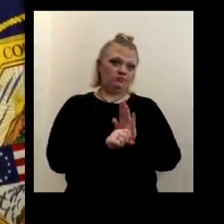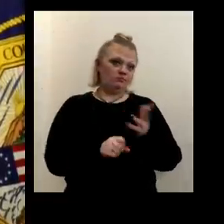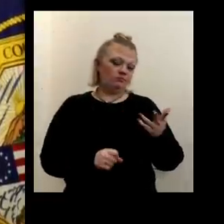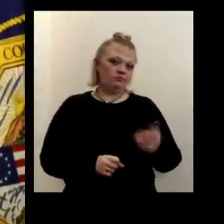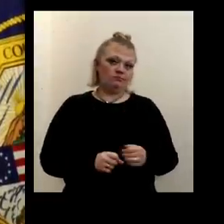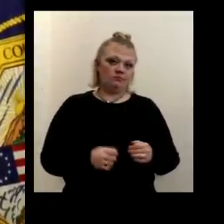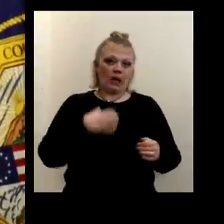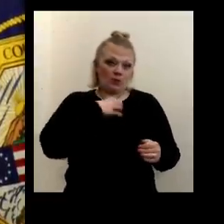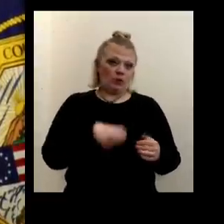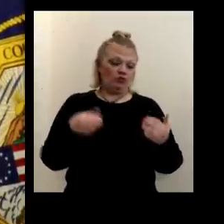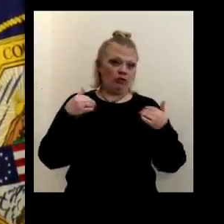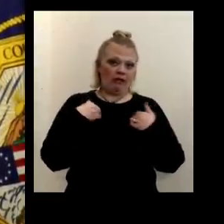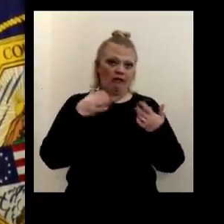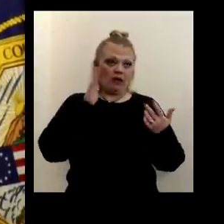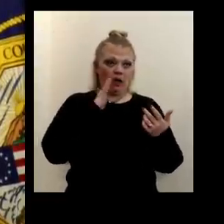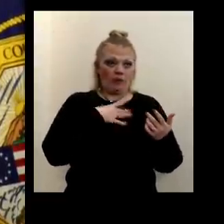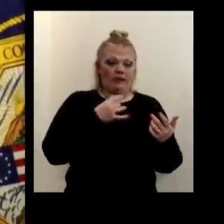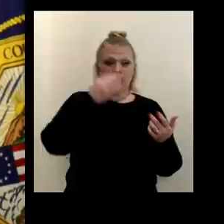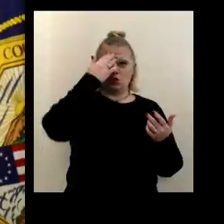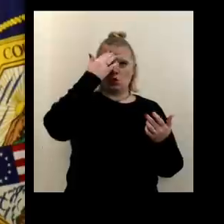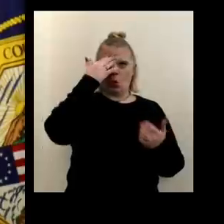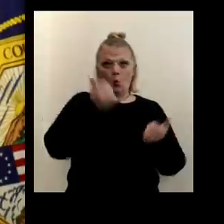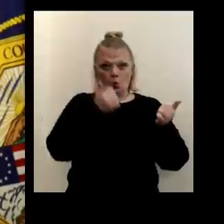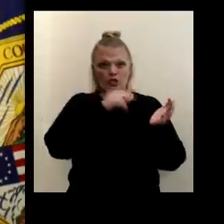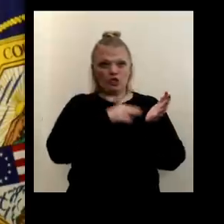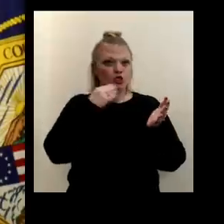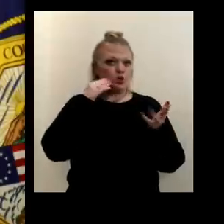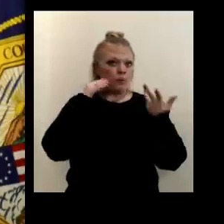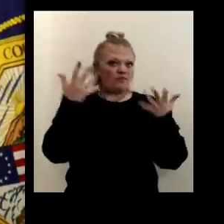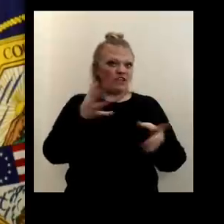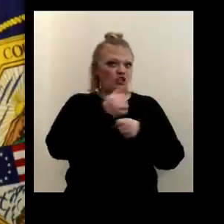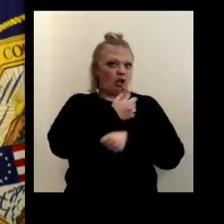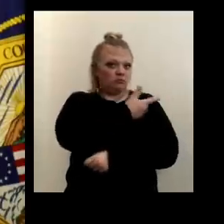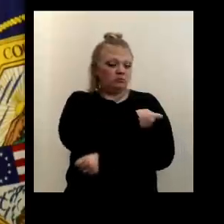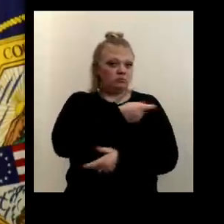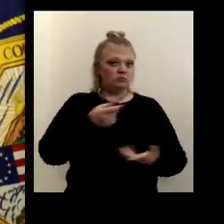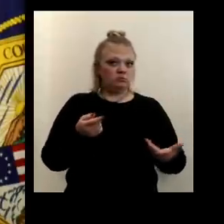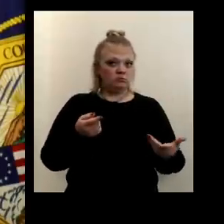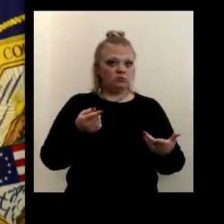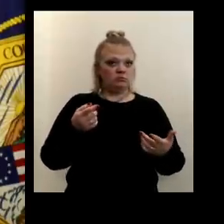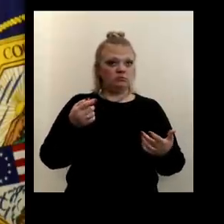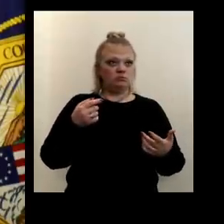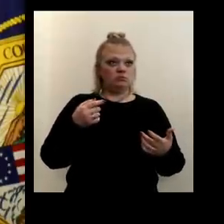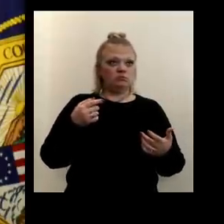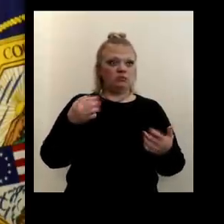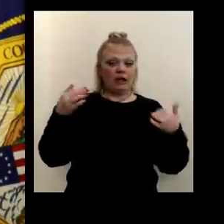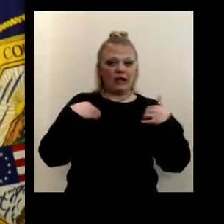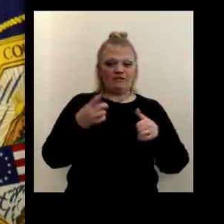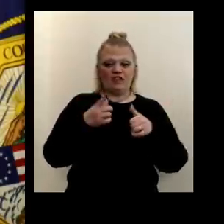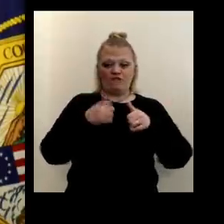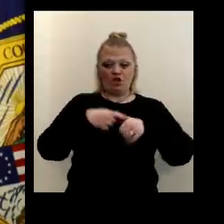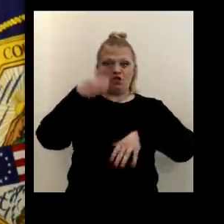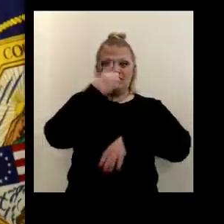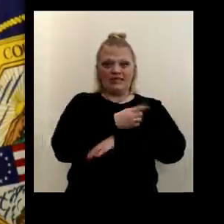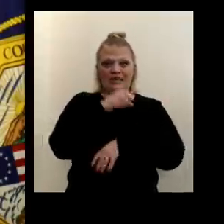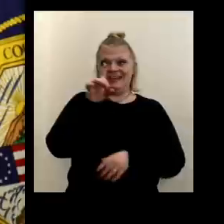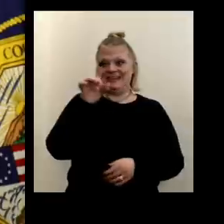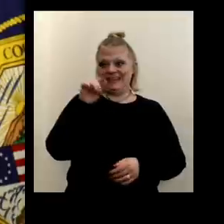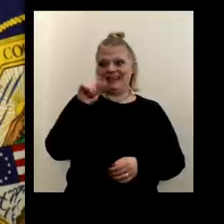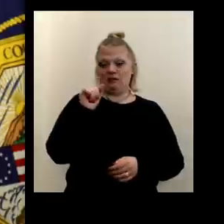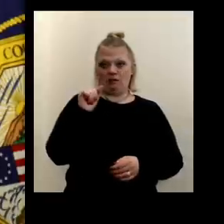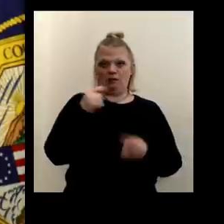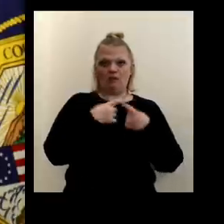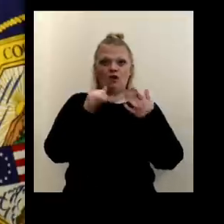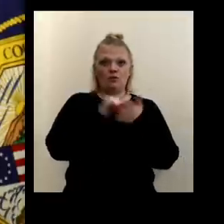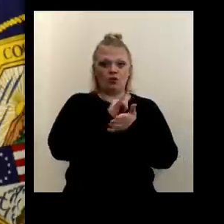I wish we had it because I'd like to know what nursing homes in Erie County received it. We, we got the first day's data. Uh, and that came from the New